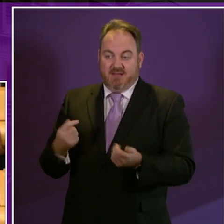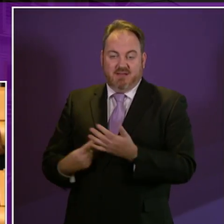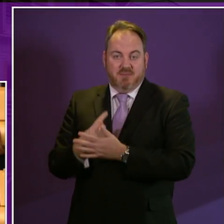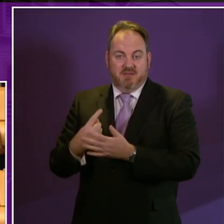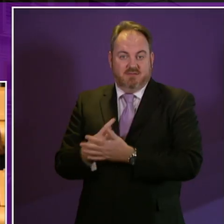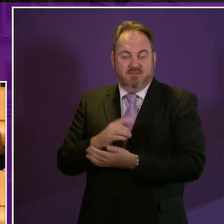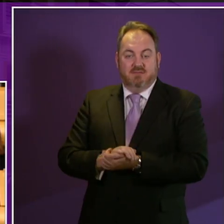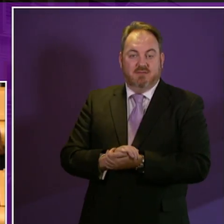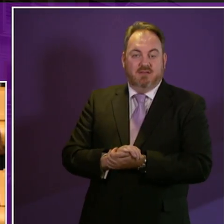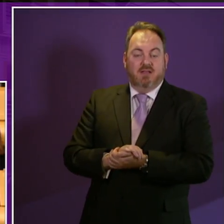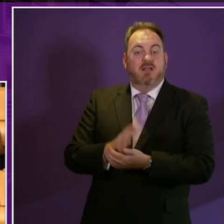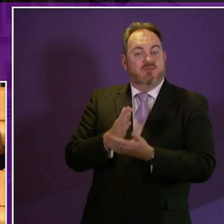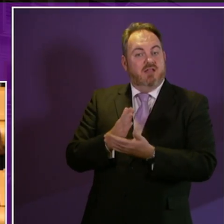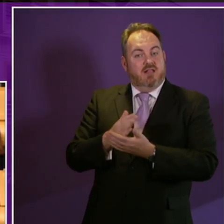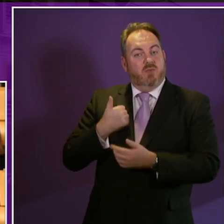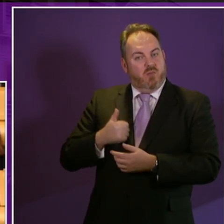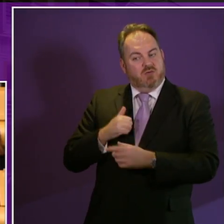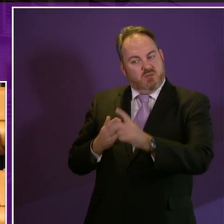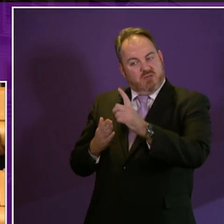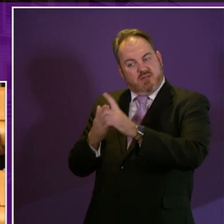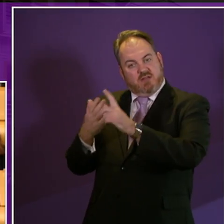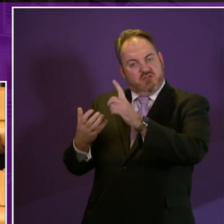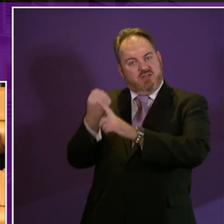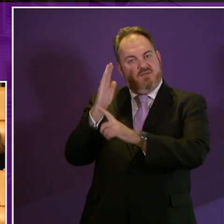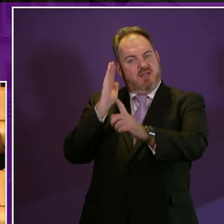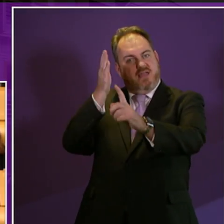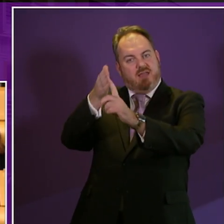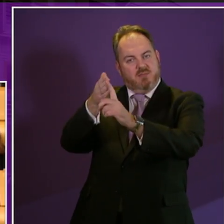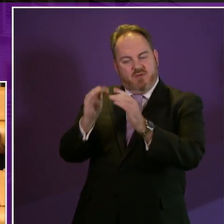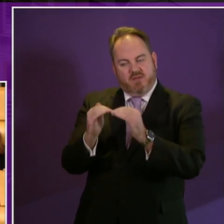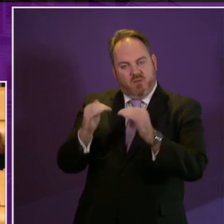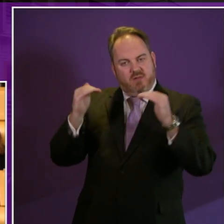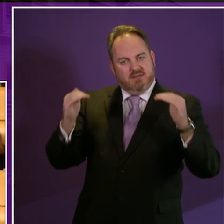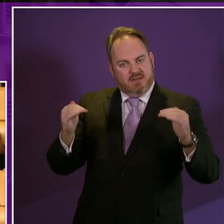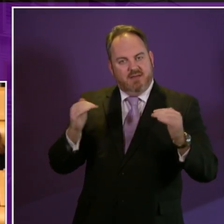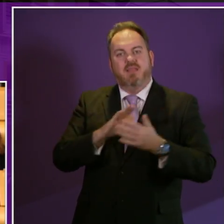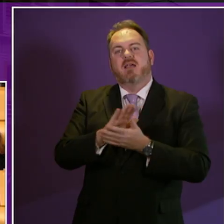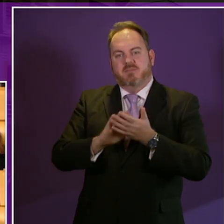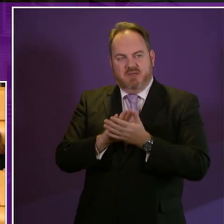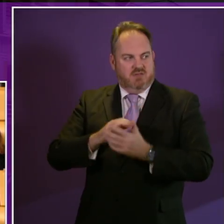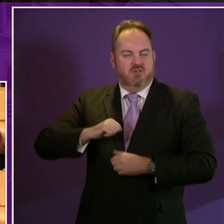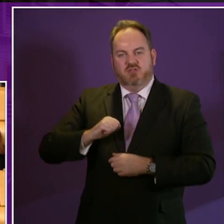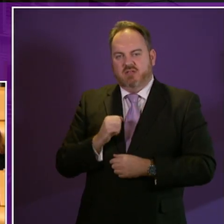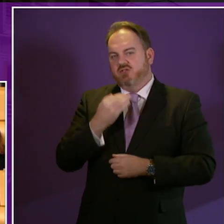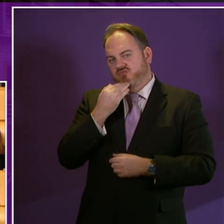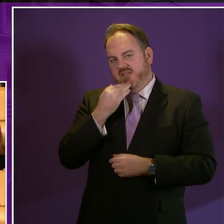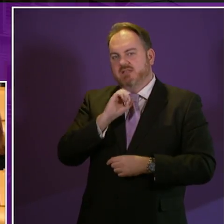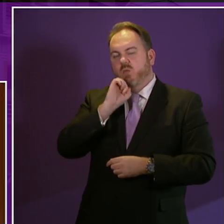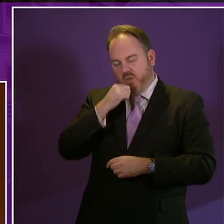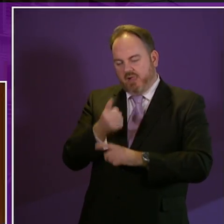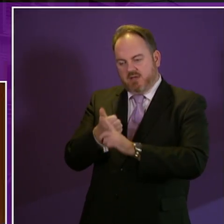radical extent that is needed to achieve equality for disabled people then it can be assured of Scottish Green support thank you